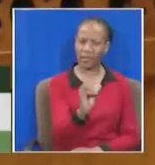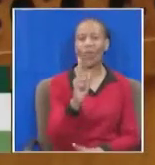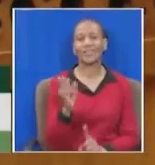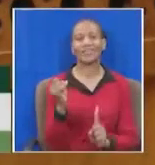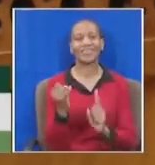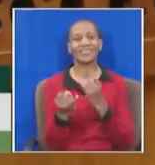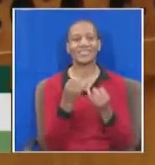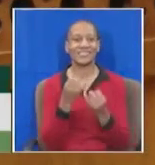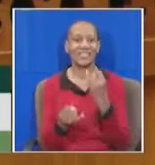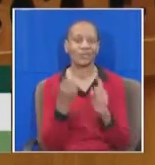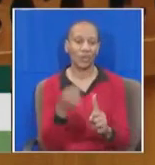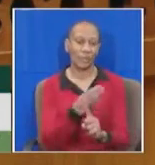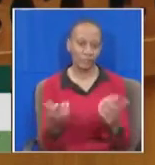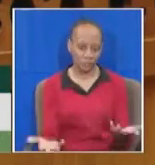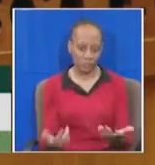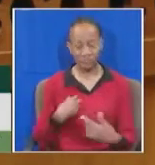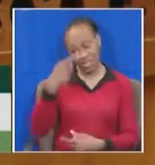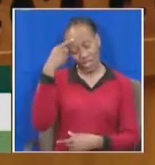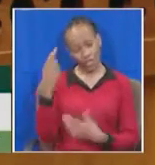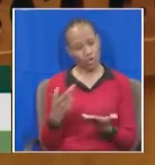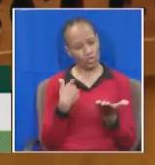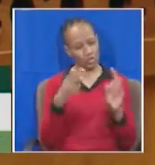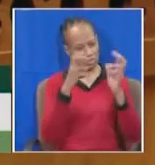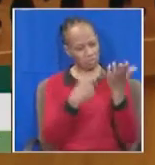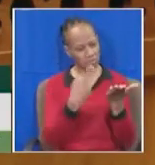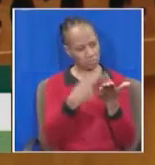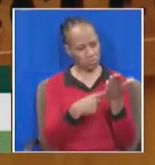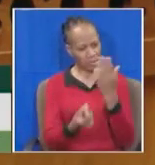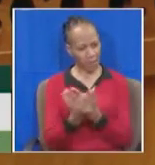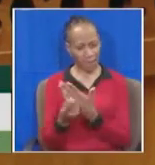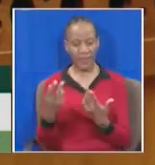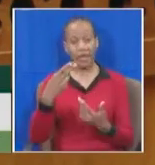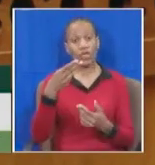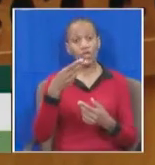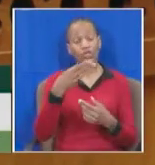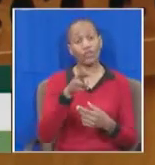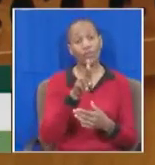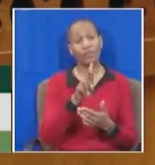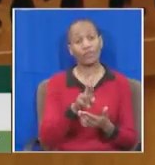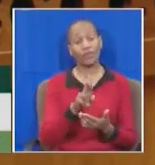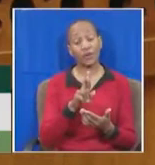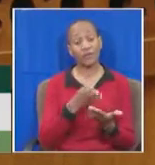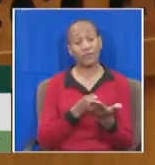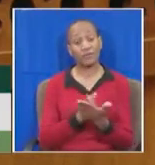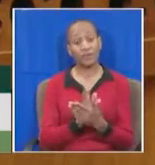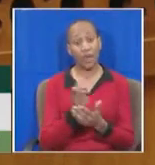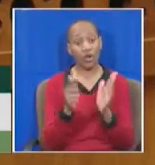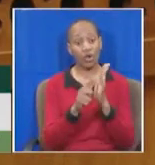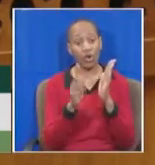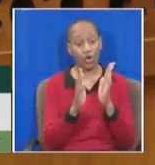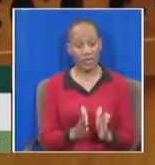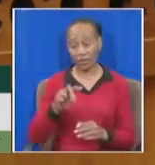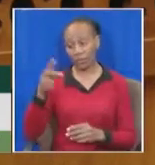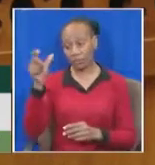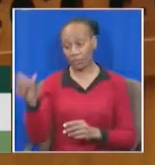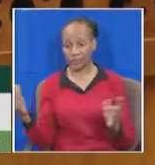violence, I thought you may find this discussion thread between a human rights advocate and a media correspondent interesting. Now, the